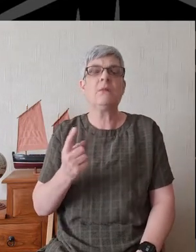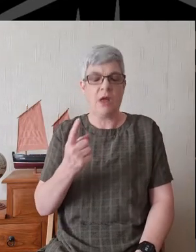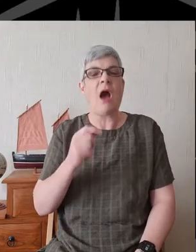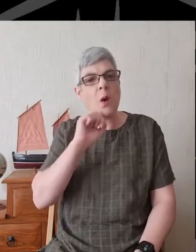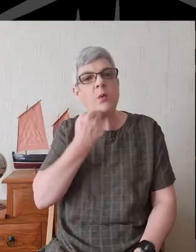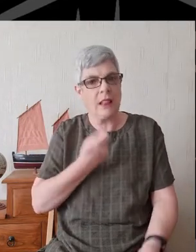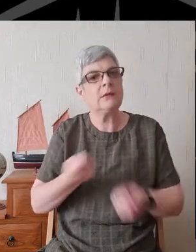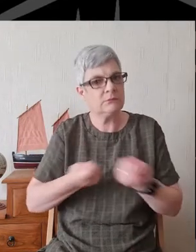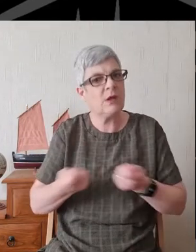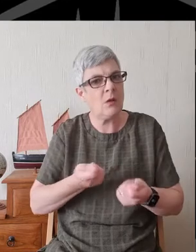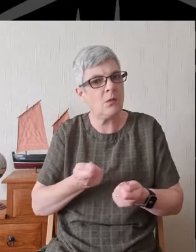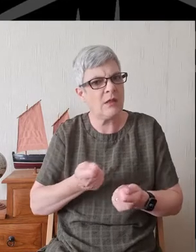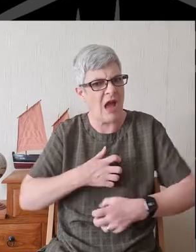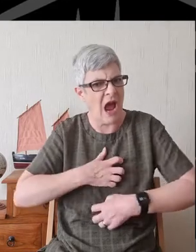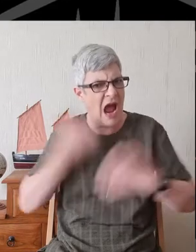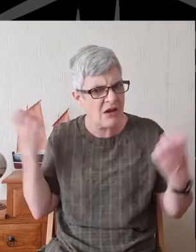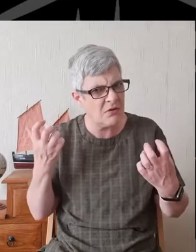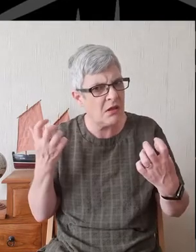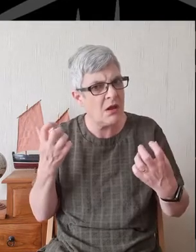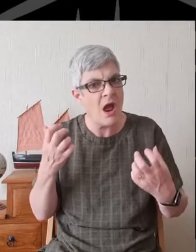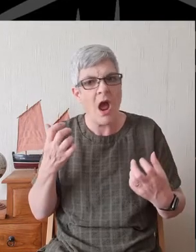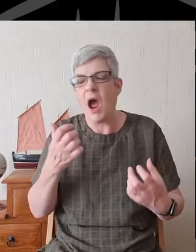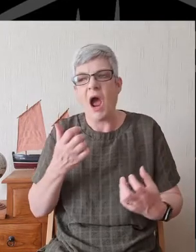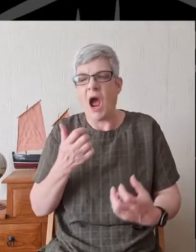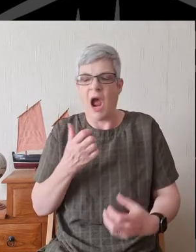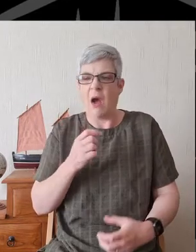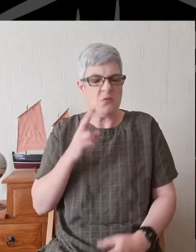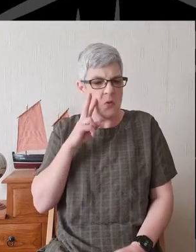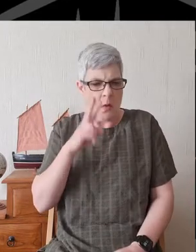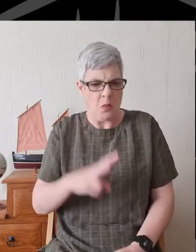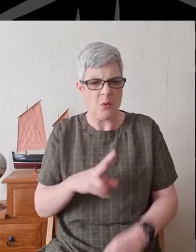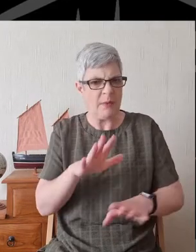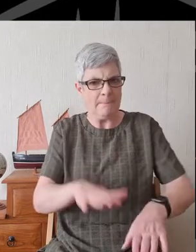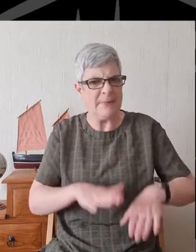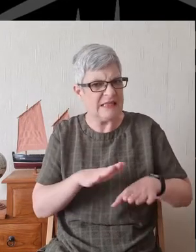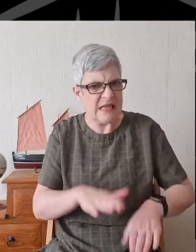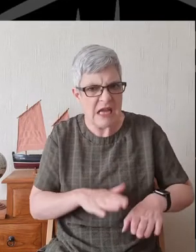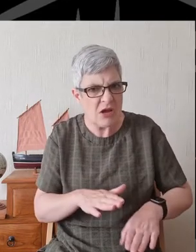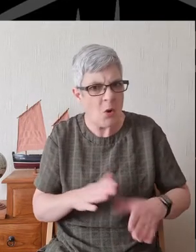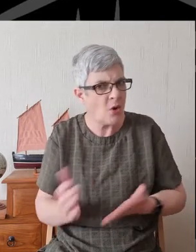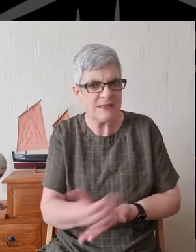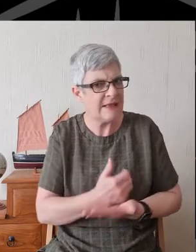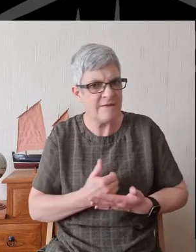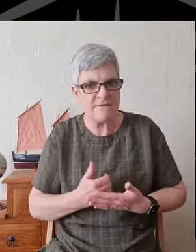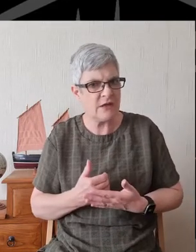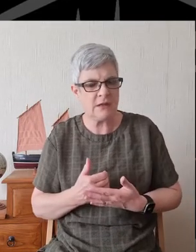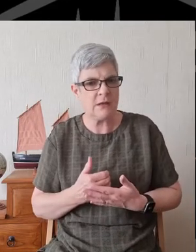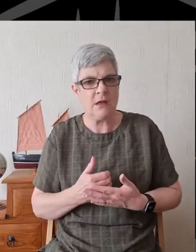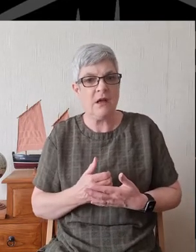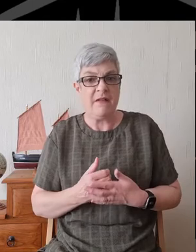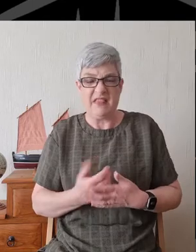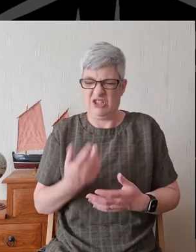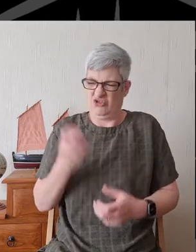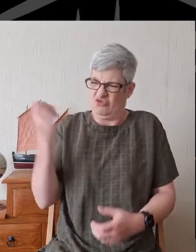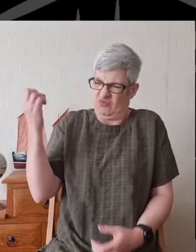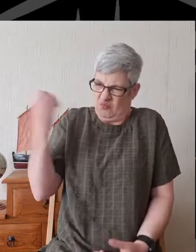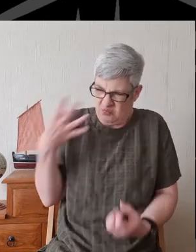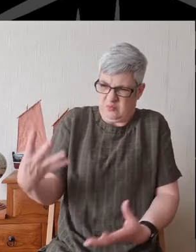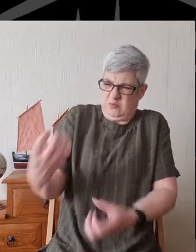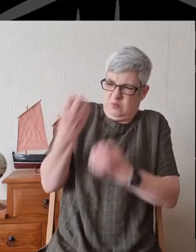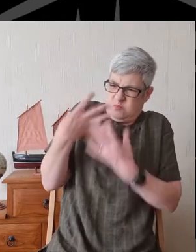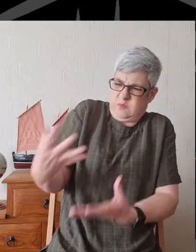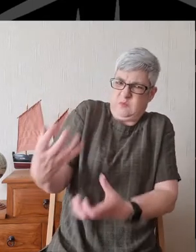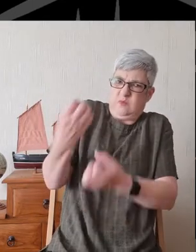deal with them in anger. I will not look on them with pity or spare them. Although they shout in my ears,